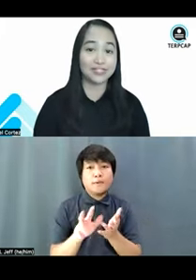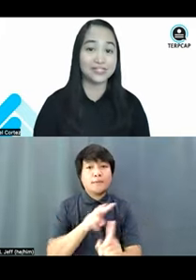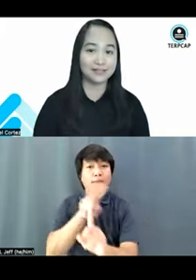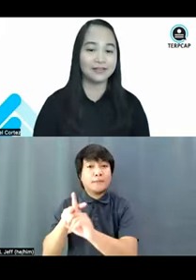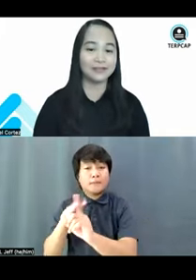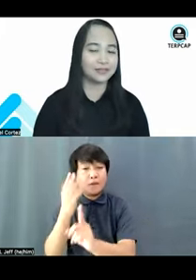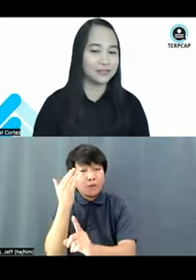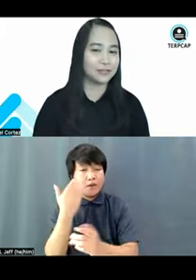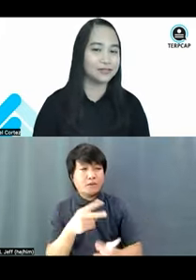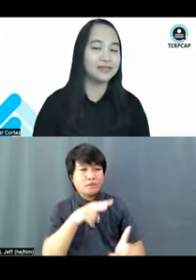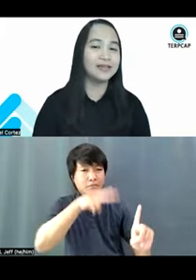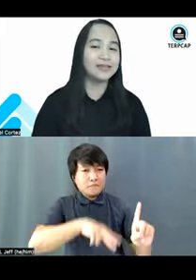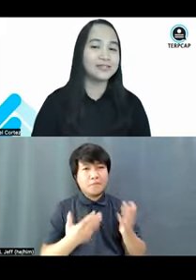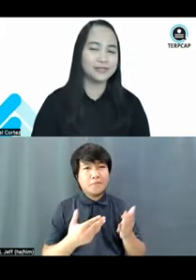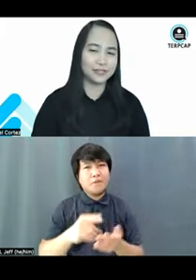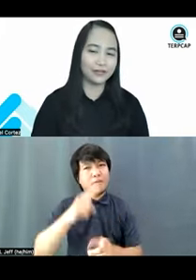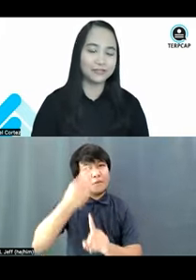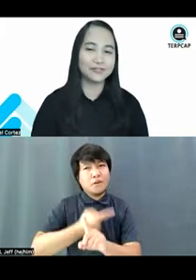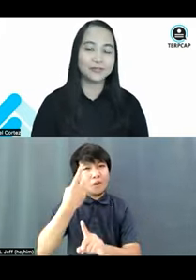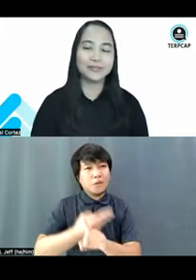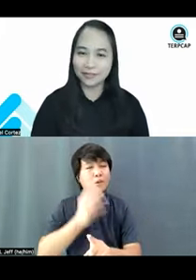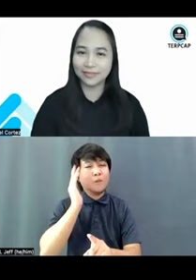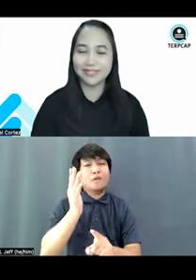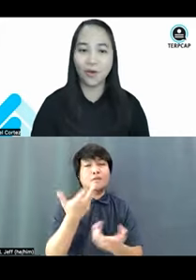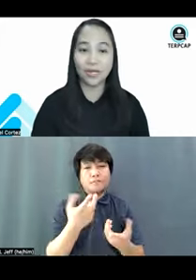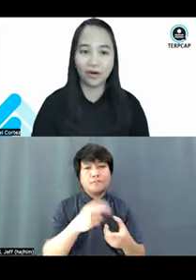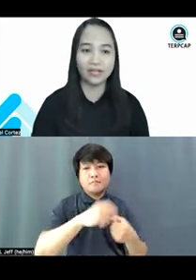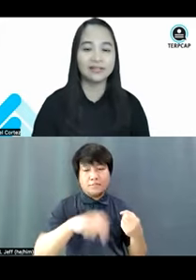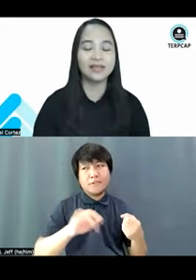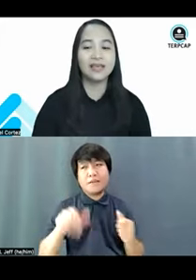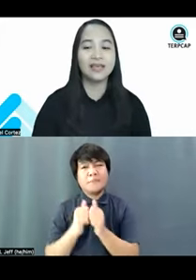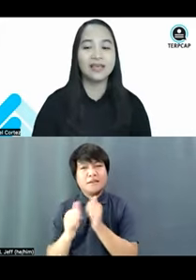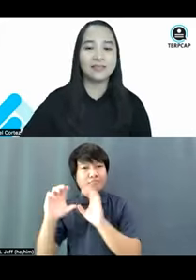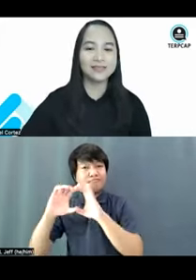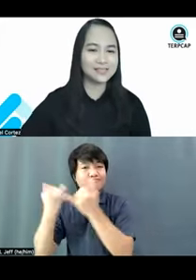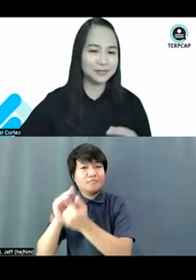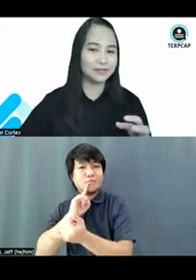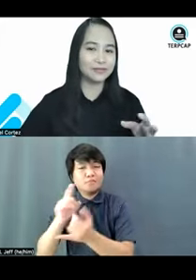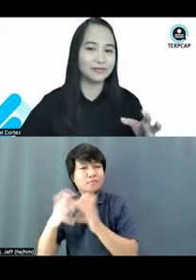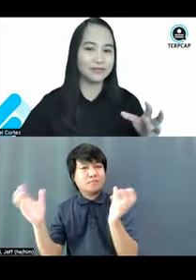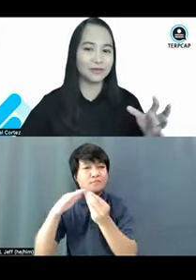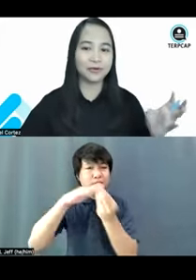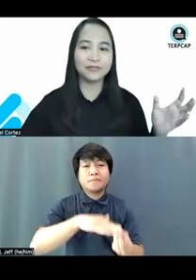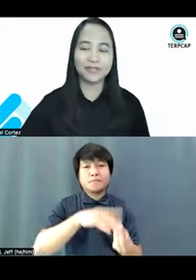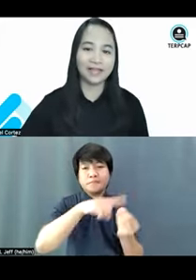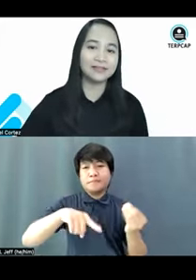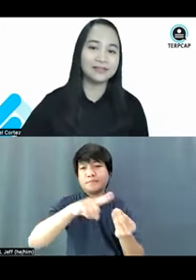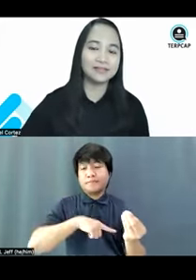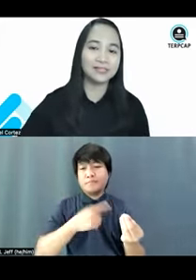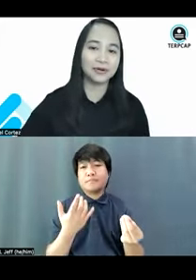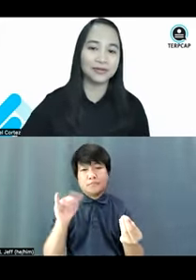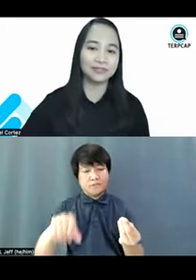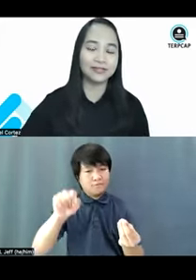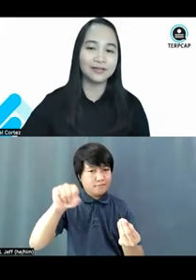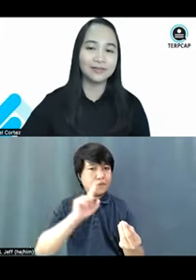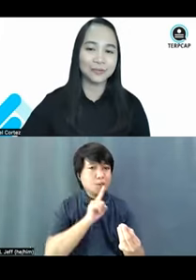of your physical health condition. So, there's a lot of discrimination that's going on. And this is, you know, the, the current realities